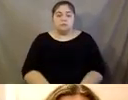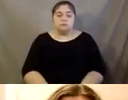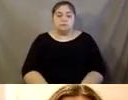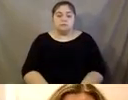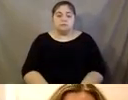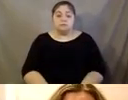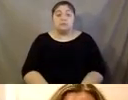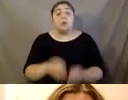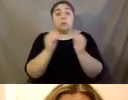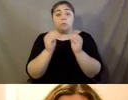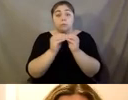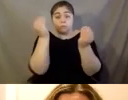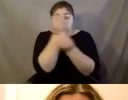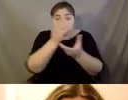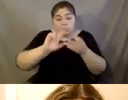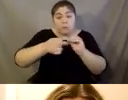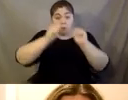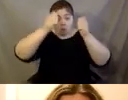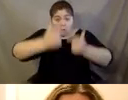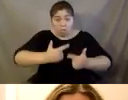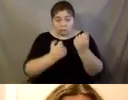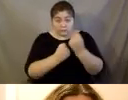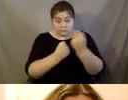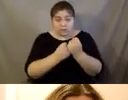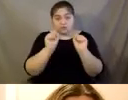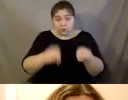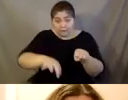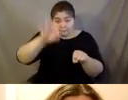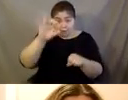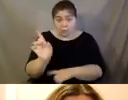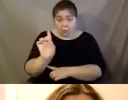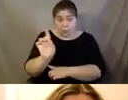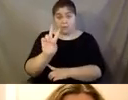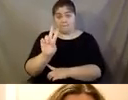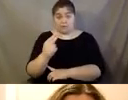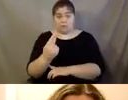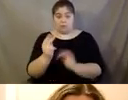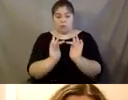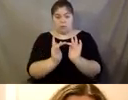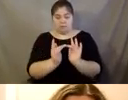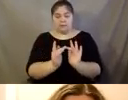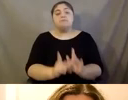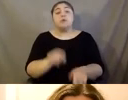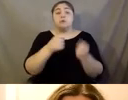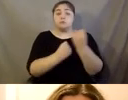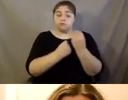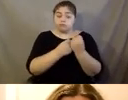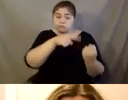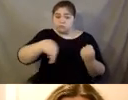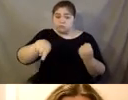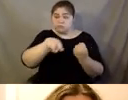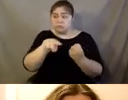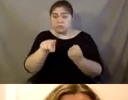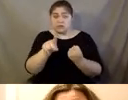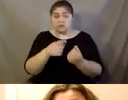More information about all of our sponsors can be found on the VeraHouse website. The support of these sponsors not only funds this